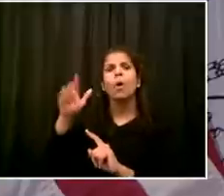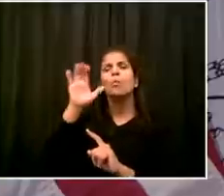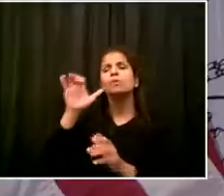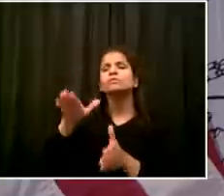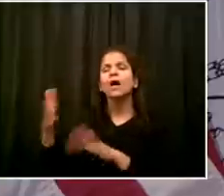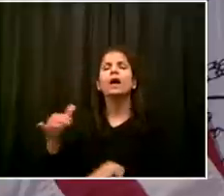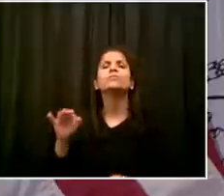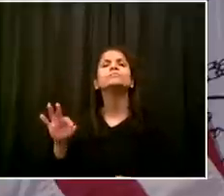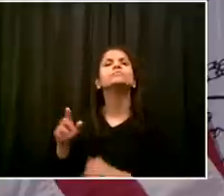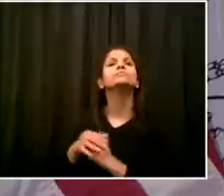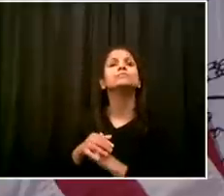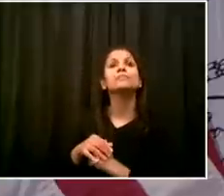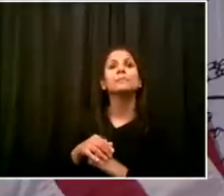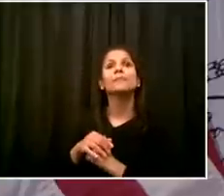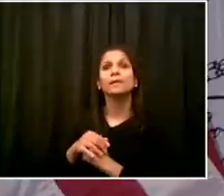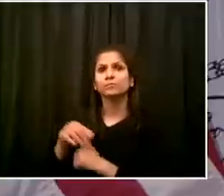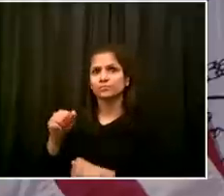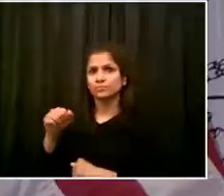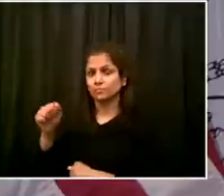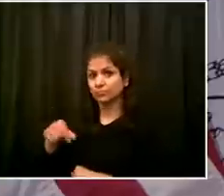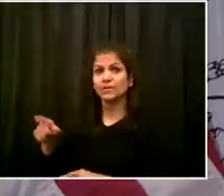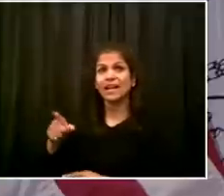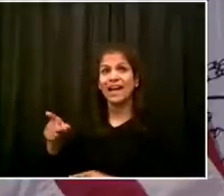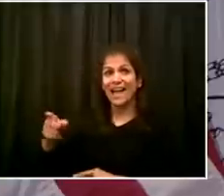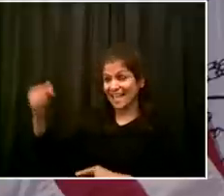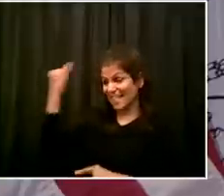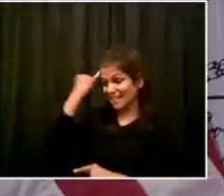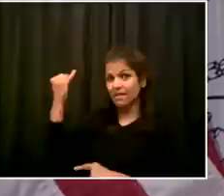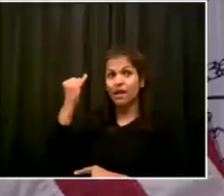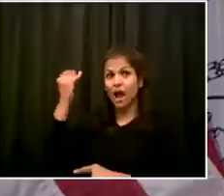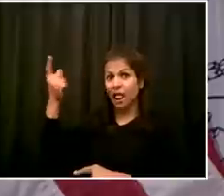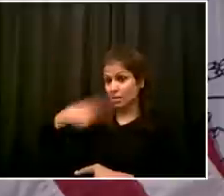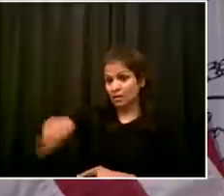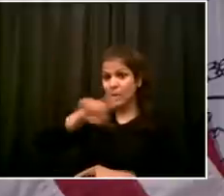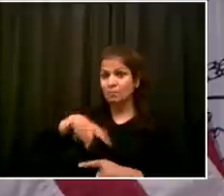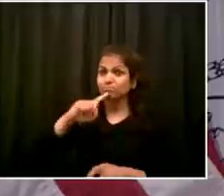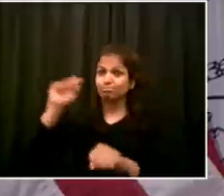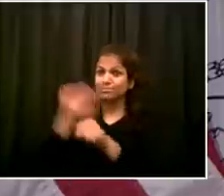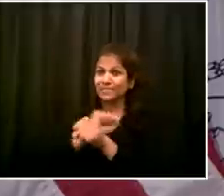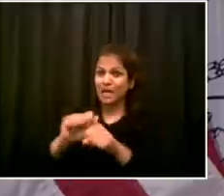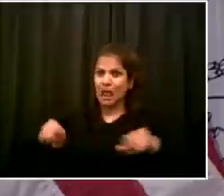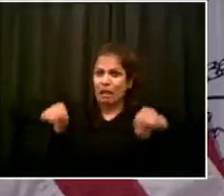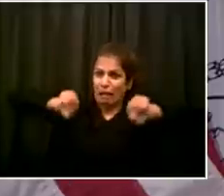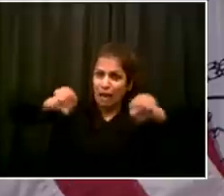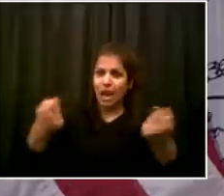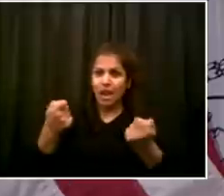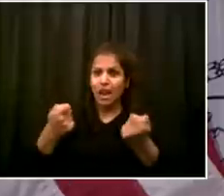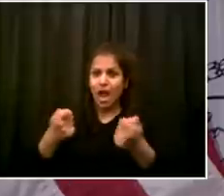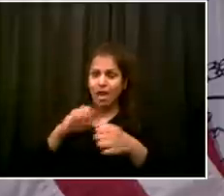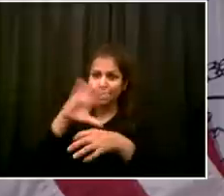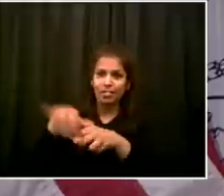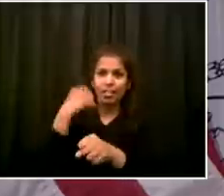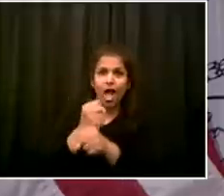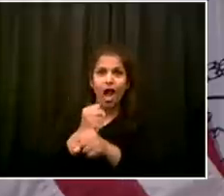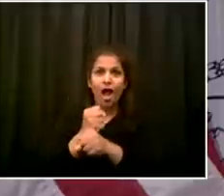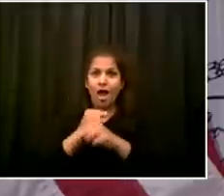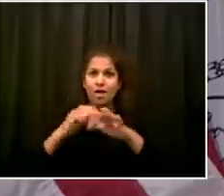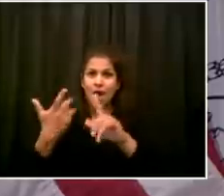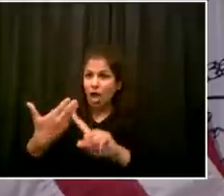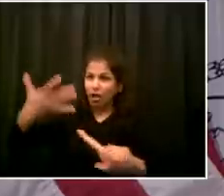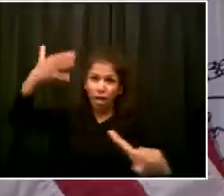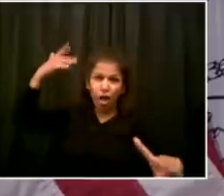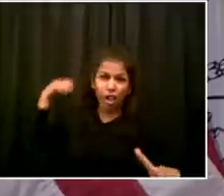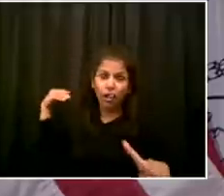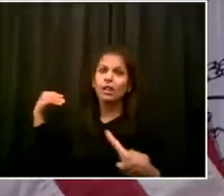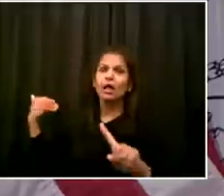kind of findings, does it make you wish that you had acted earlier towards some of these shutdown measures? Aaron,